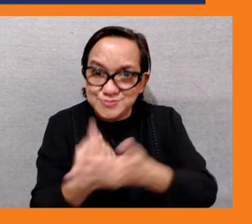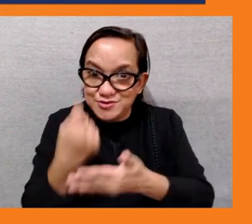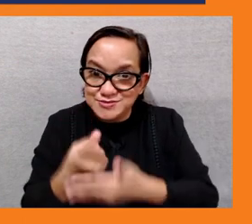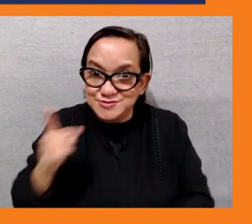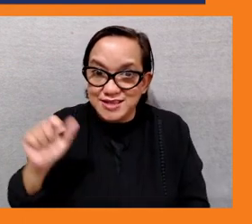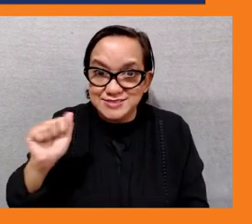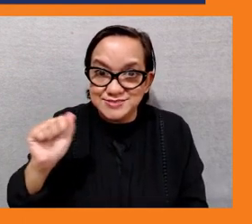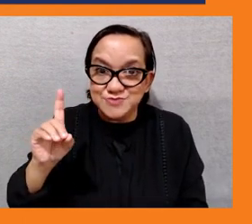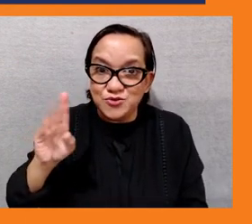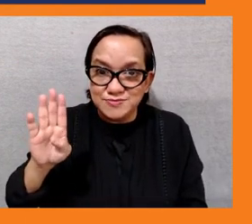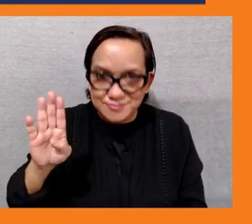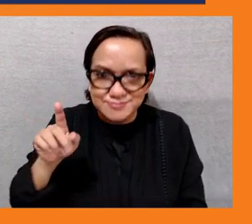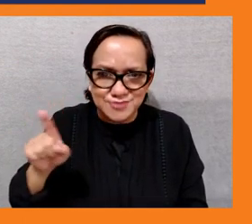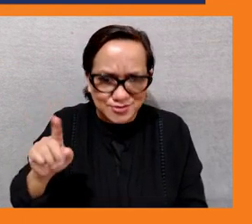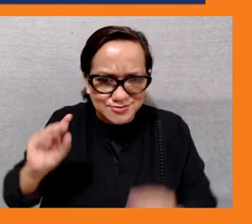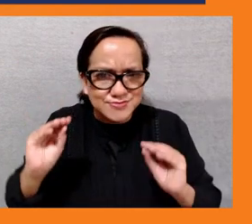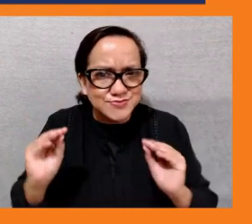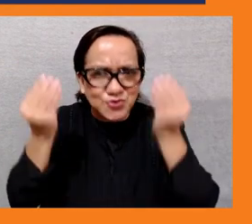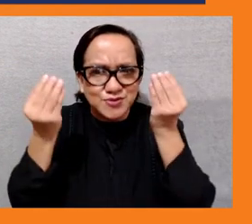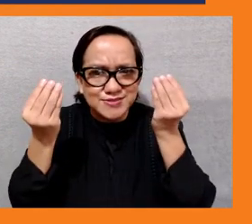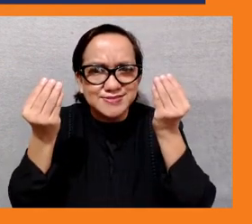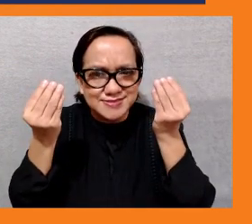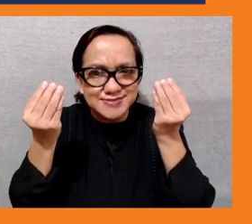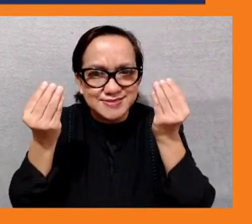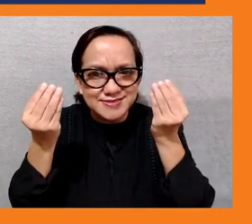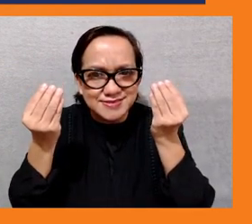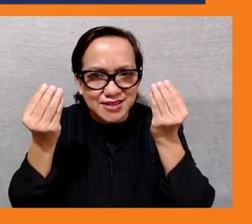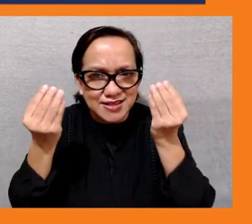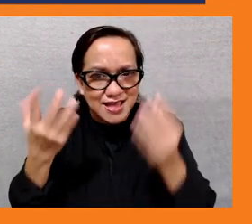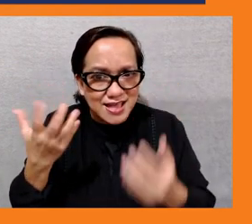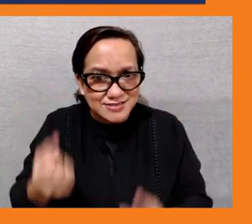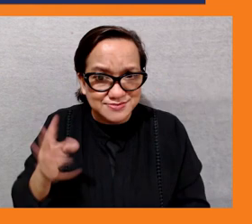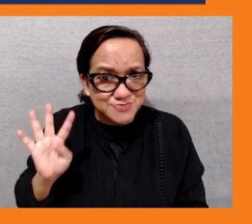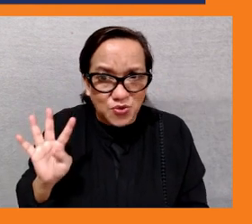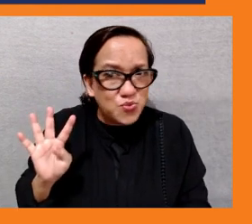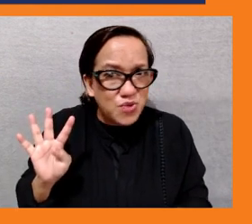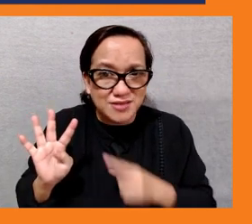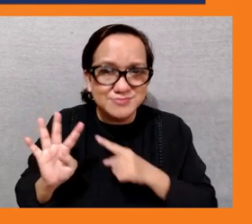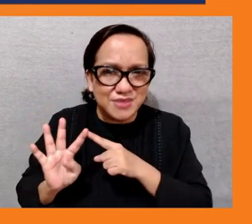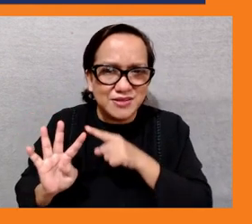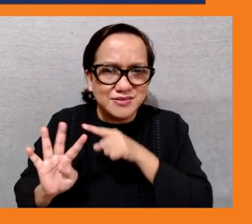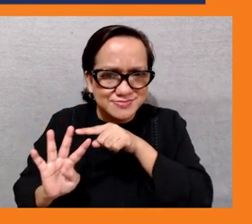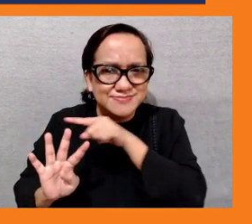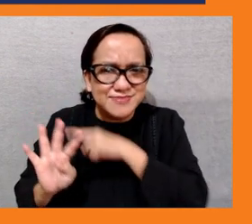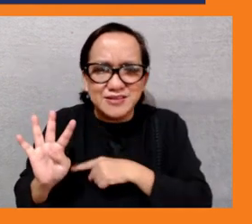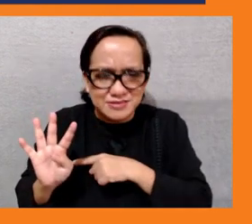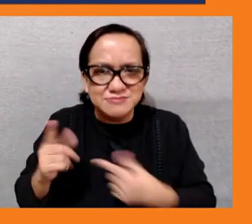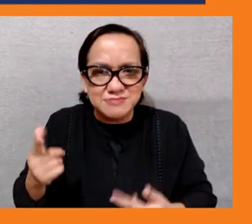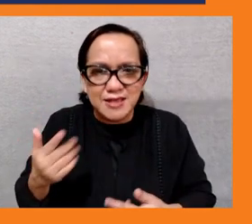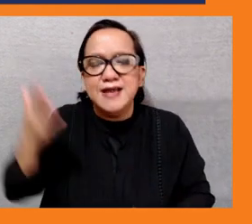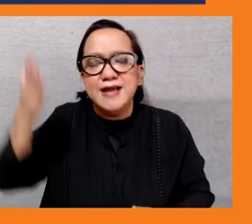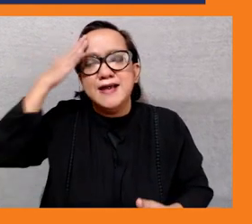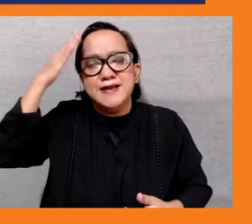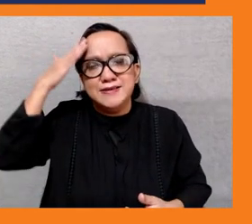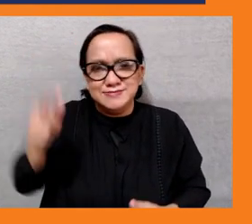do actually like you know because there's only four different countries sometimes we have registrants from say afghanistan and even kenya